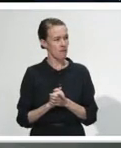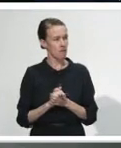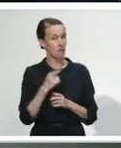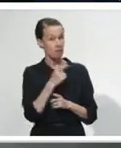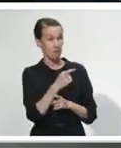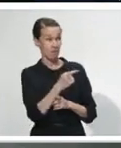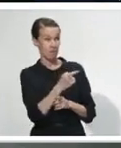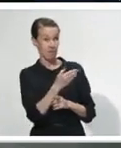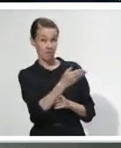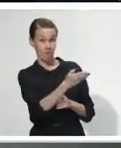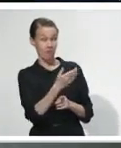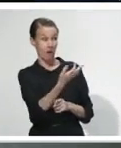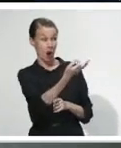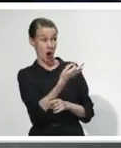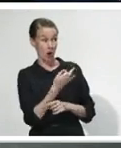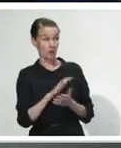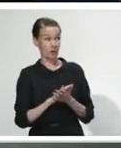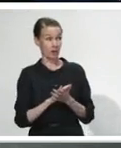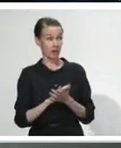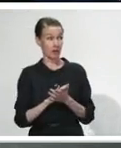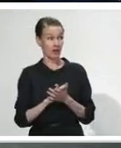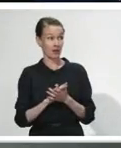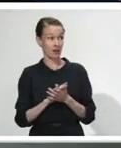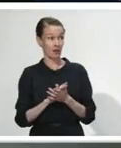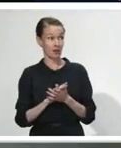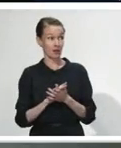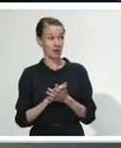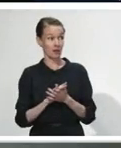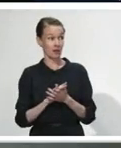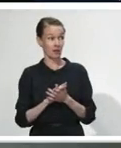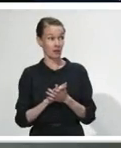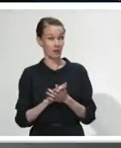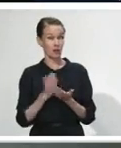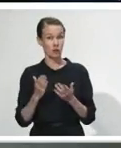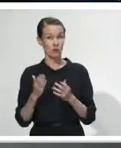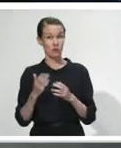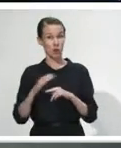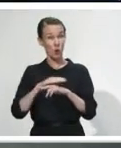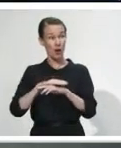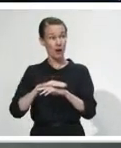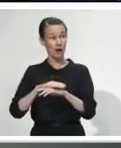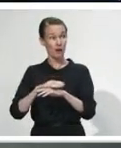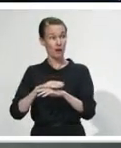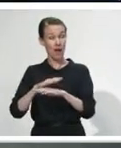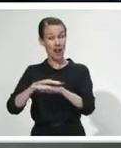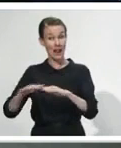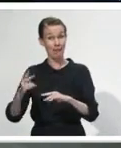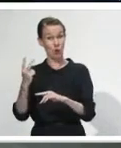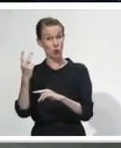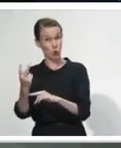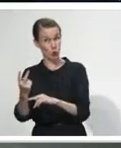two previously and the level two we're going to enter into are going to look different in a number of respects. Is that fair to say? I think